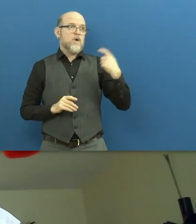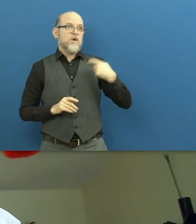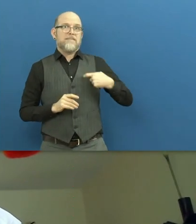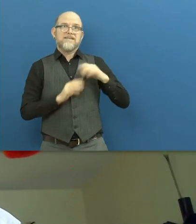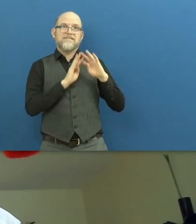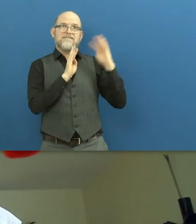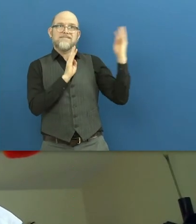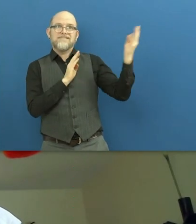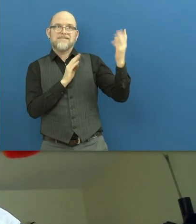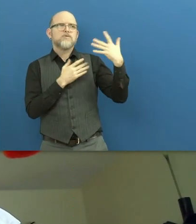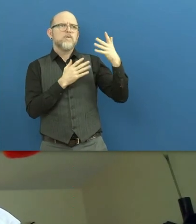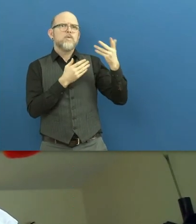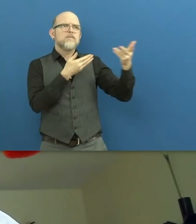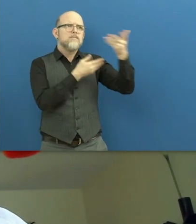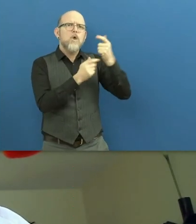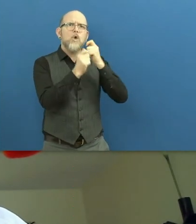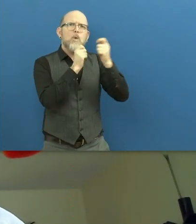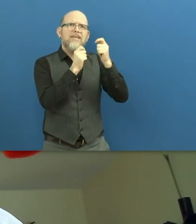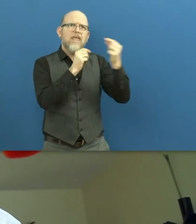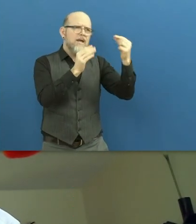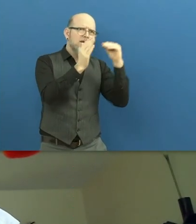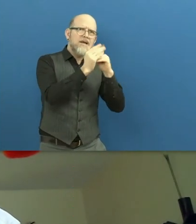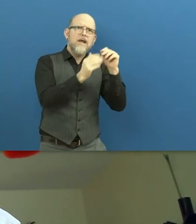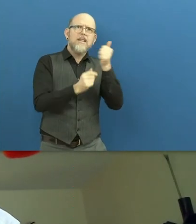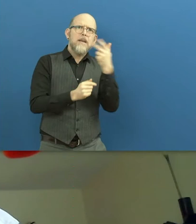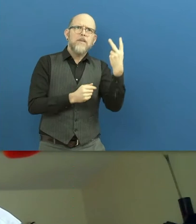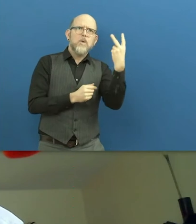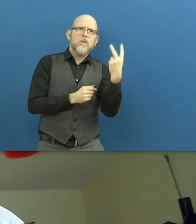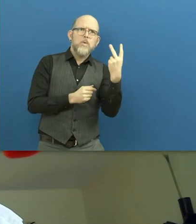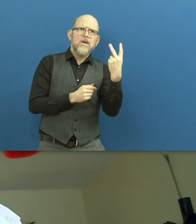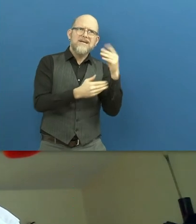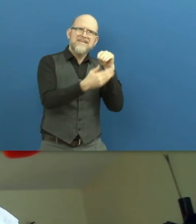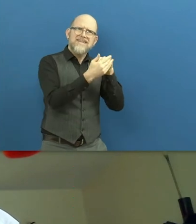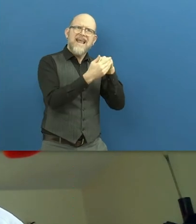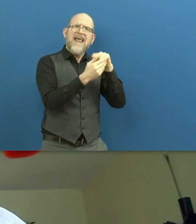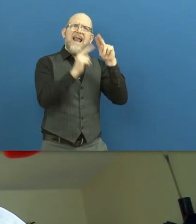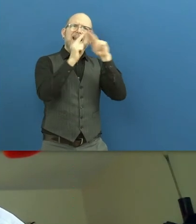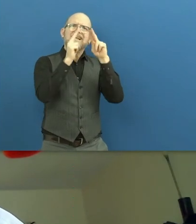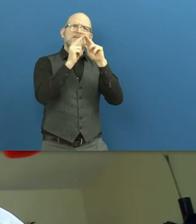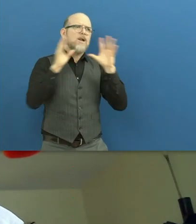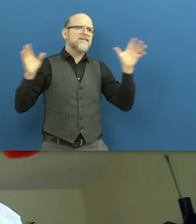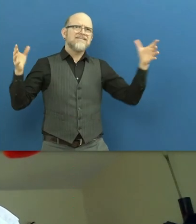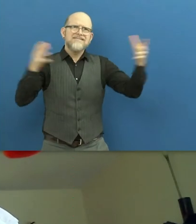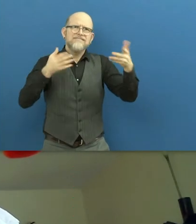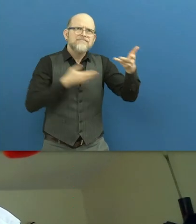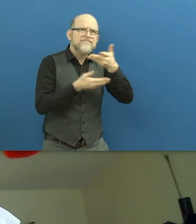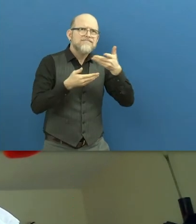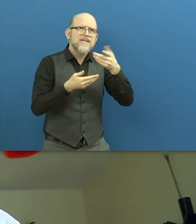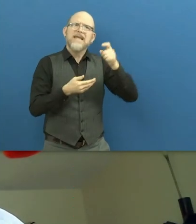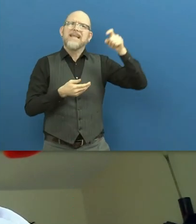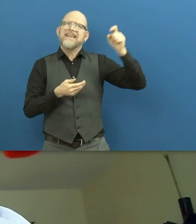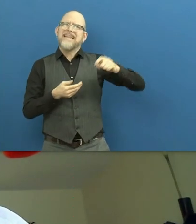CRPD Committee, in its general comment number two on accessibility and international cooperation, clearly